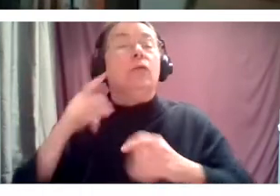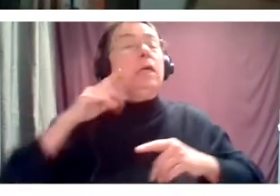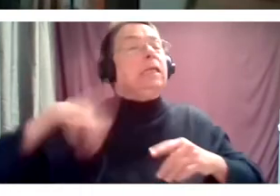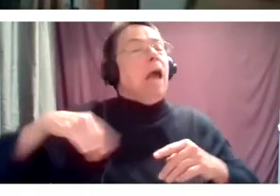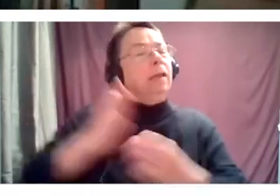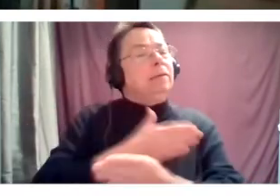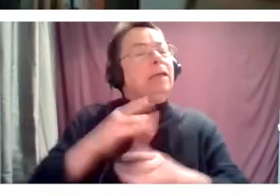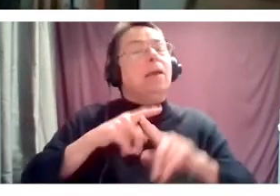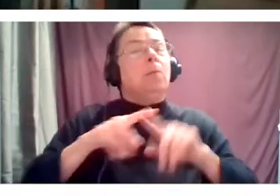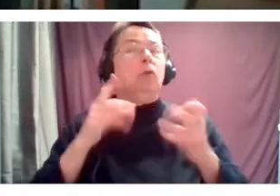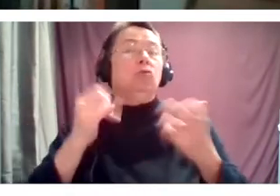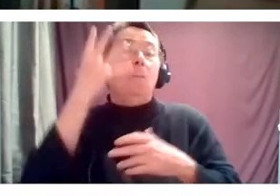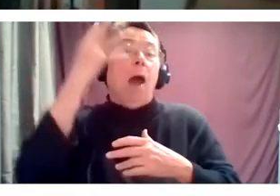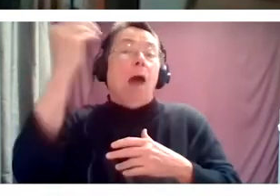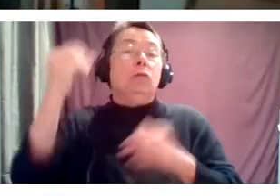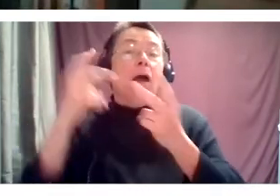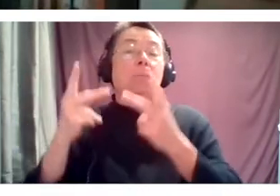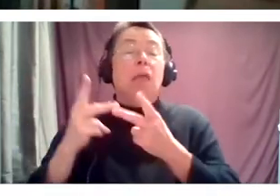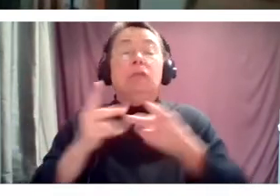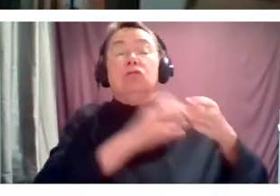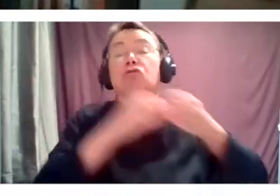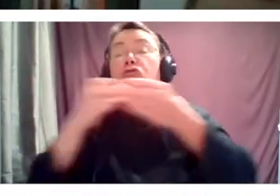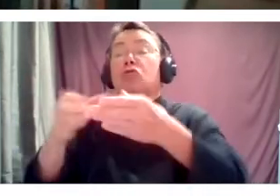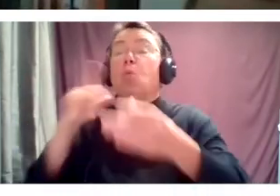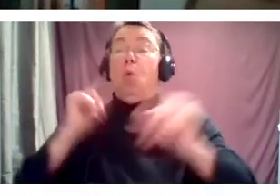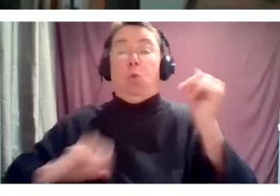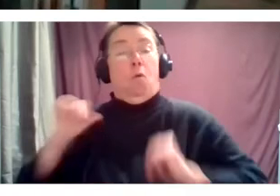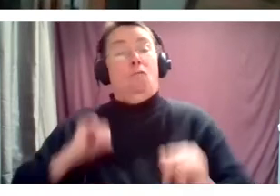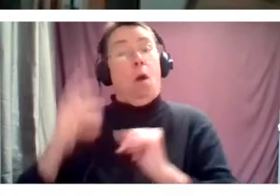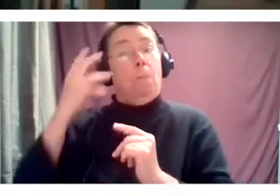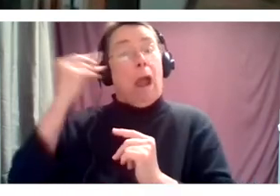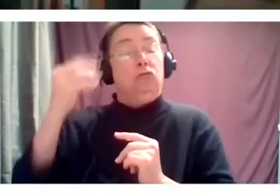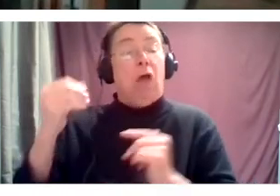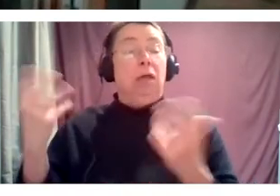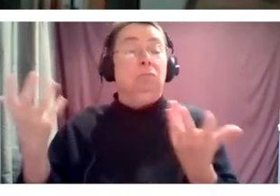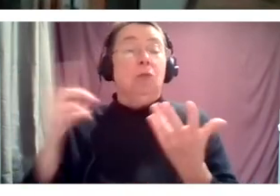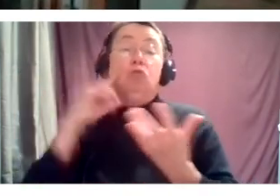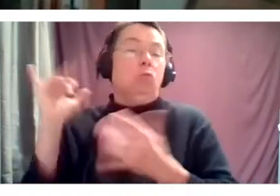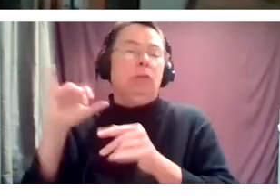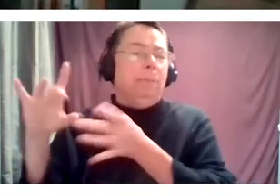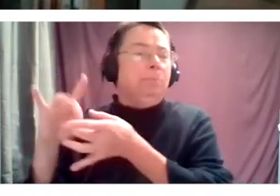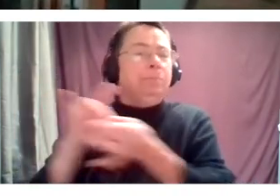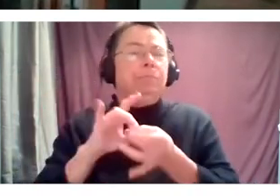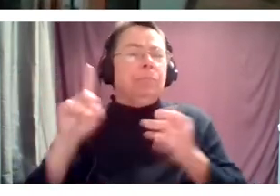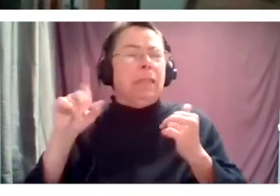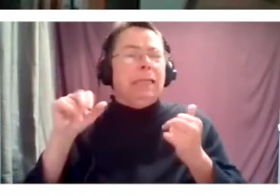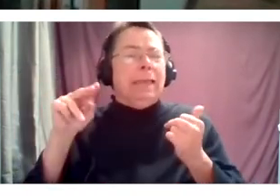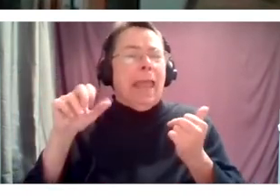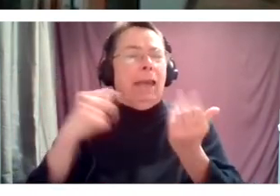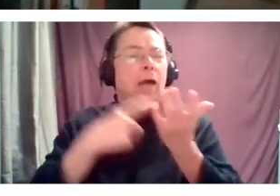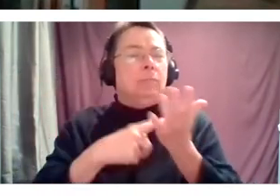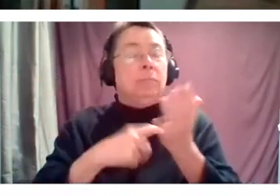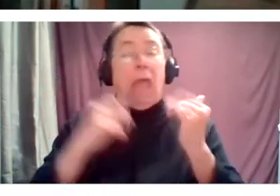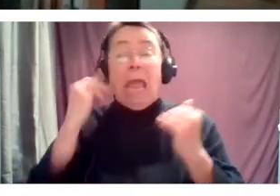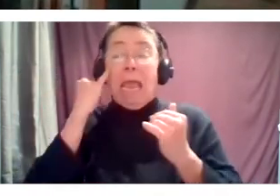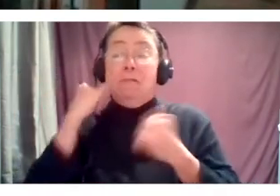performance opportunities, which, you know, kind of tagging onto what Dana said, we think that if we can make this happen, we